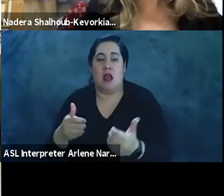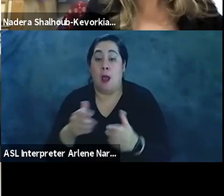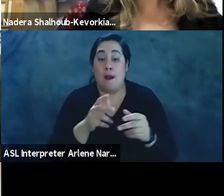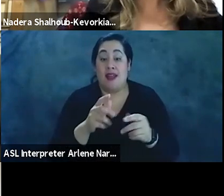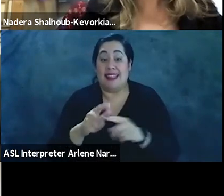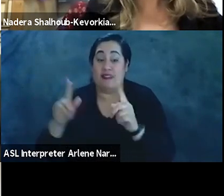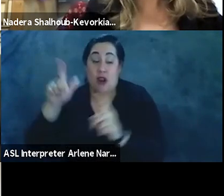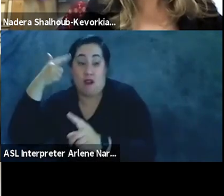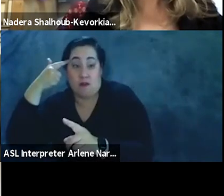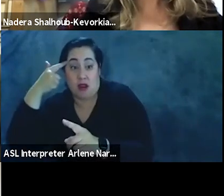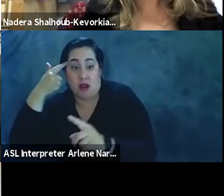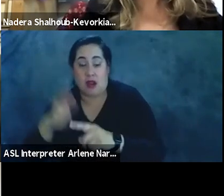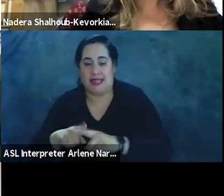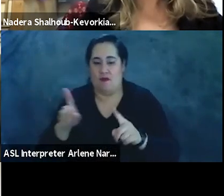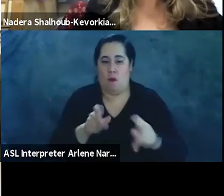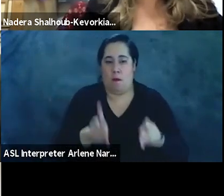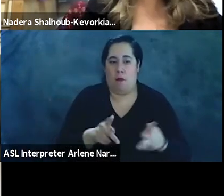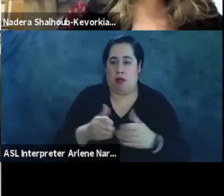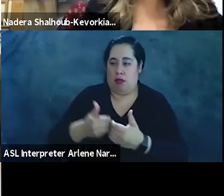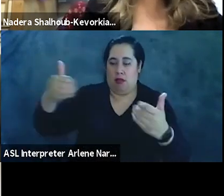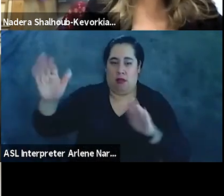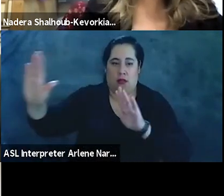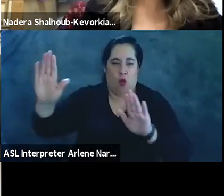no question that support for palestine is as strong as it's ever been